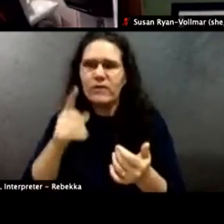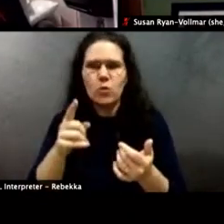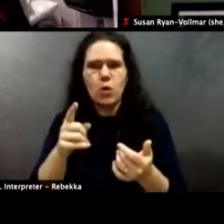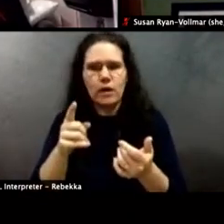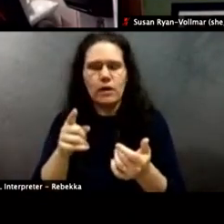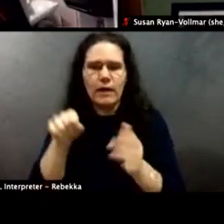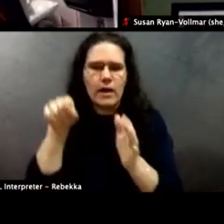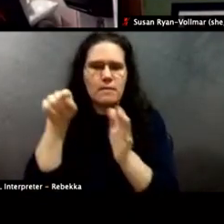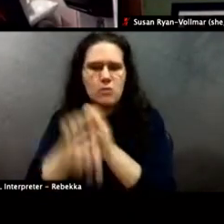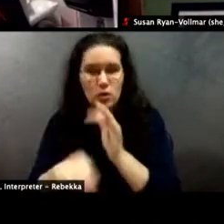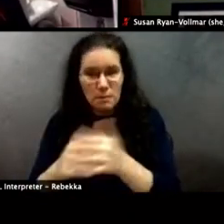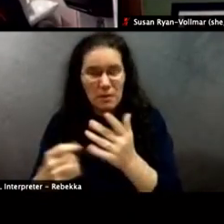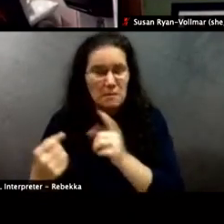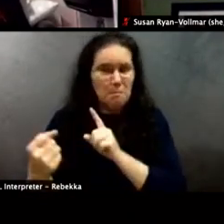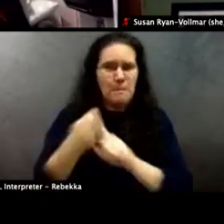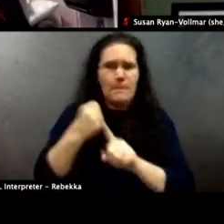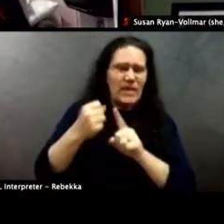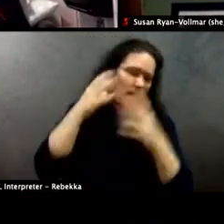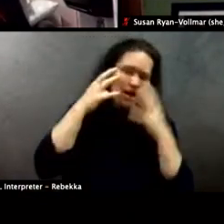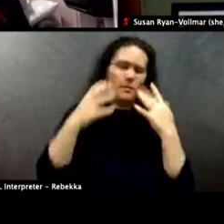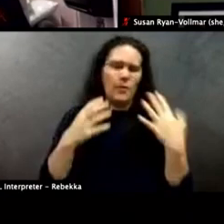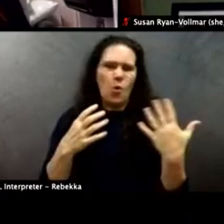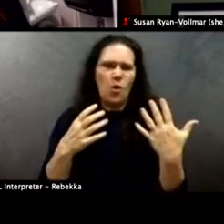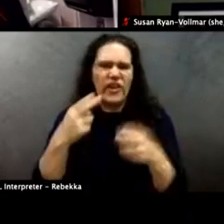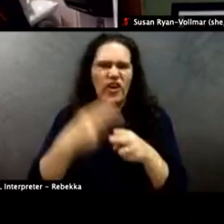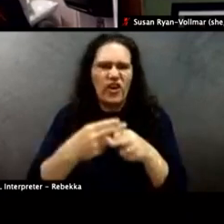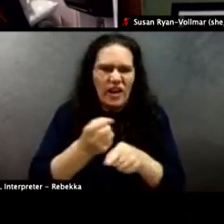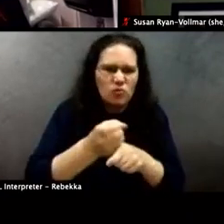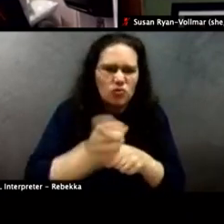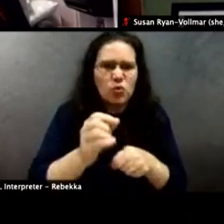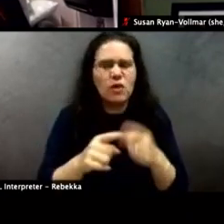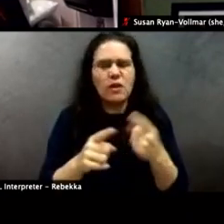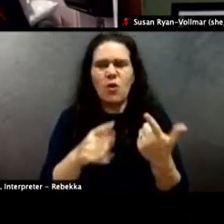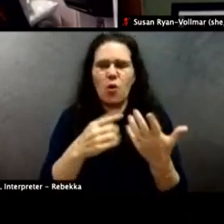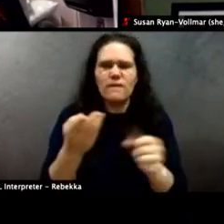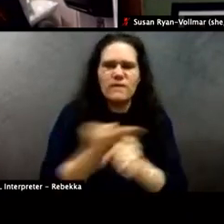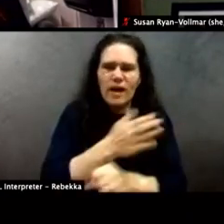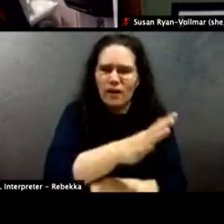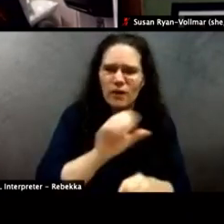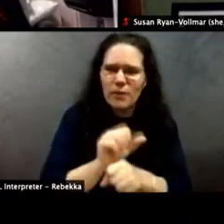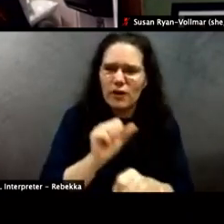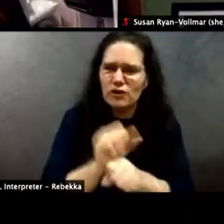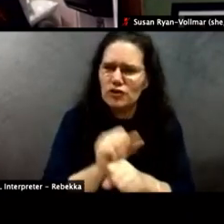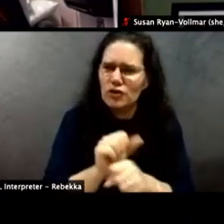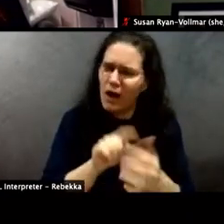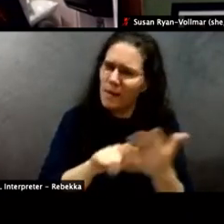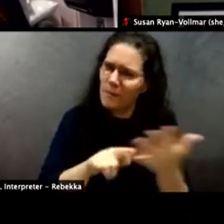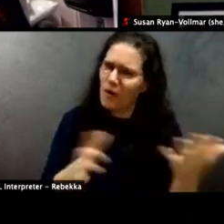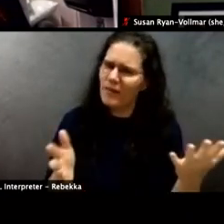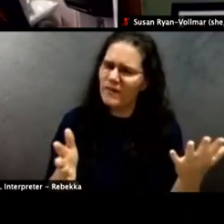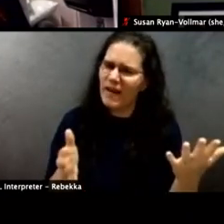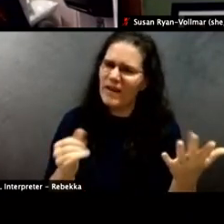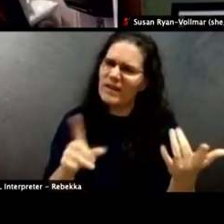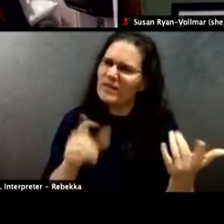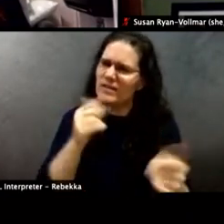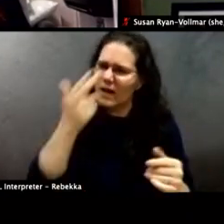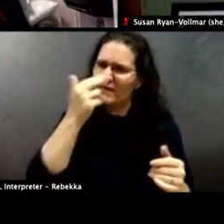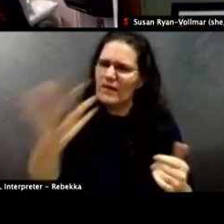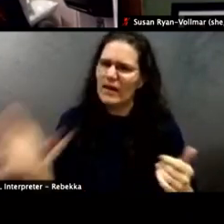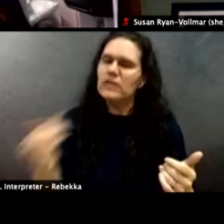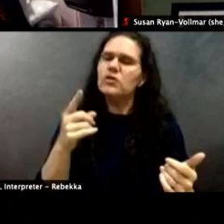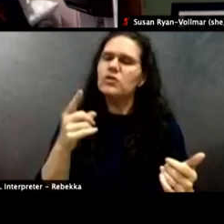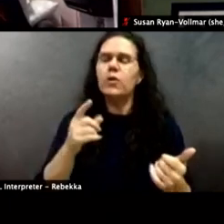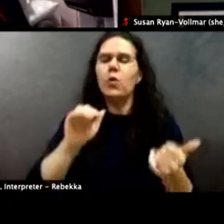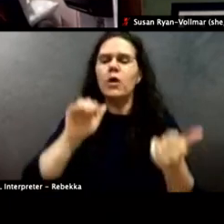getting beat up. Some are having their reputations tarnished. Some are losing their careers. So that being said, let me continue. Like we want to address these things that are stopping